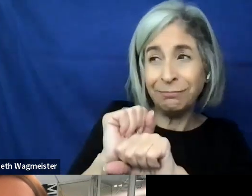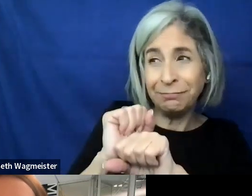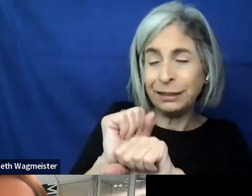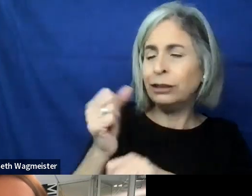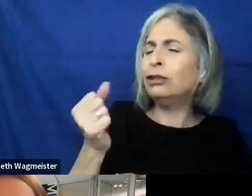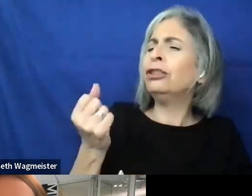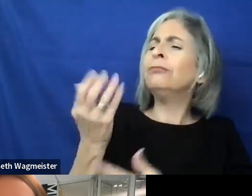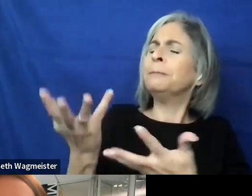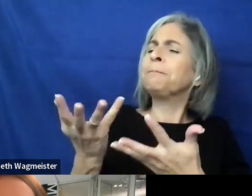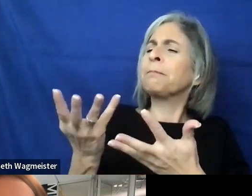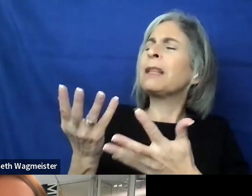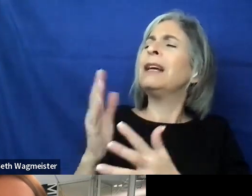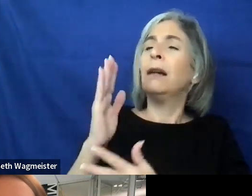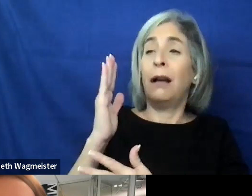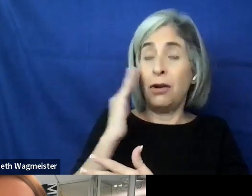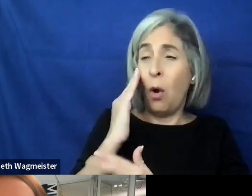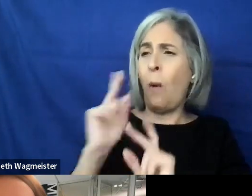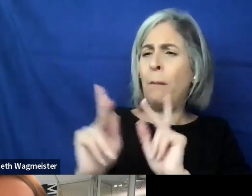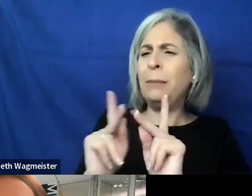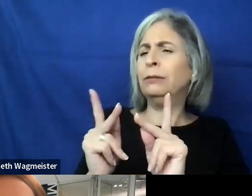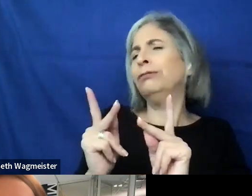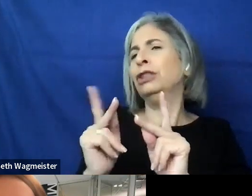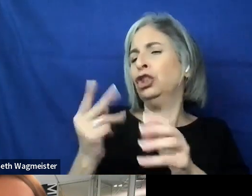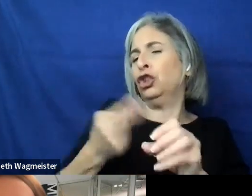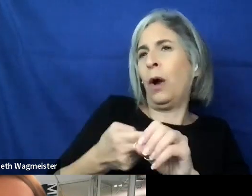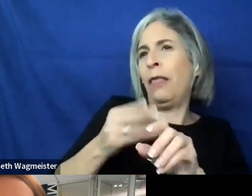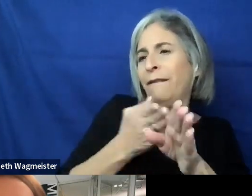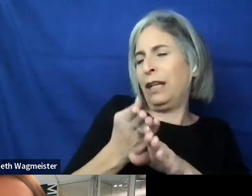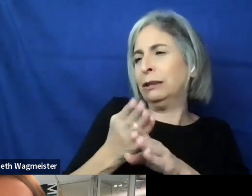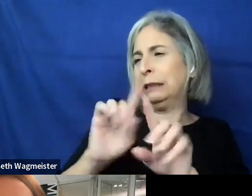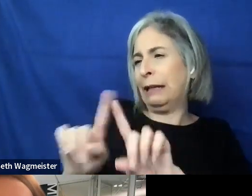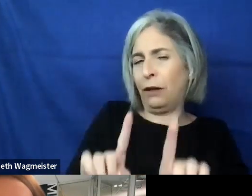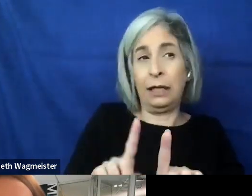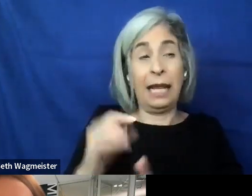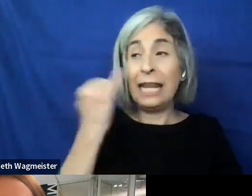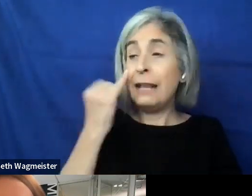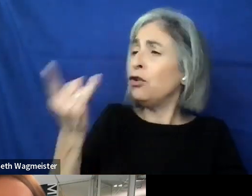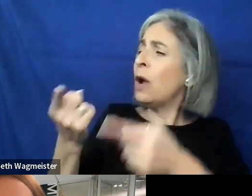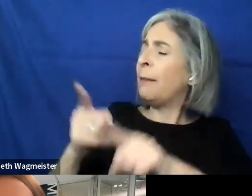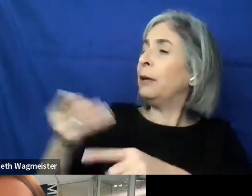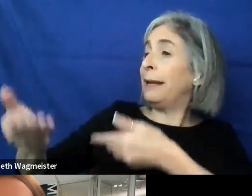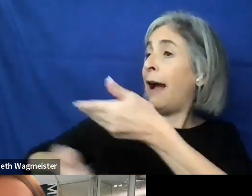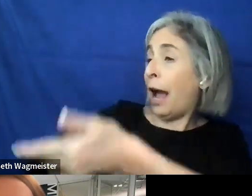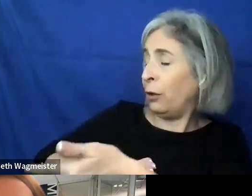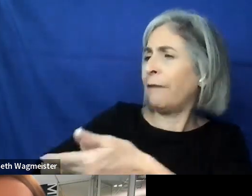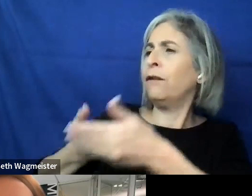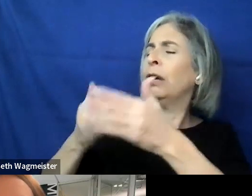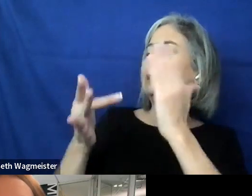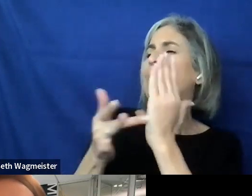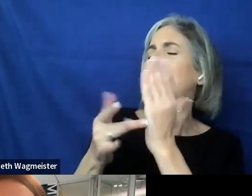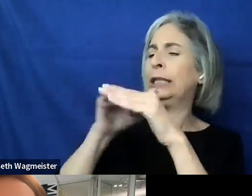I know people come in different ways, but what are the sorts of things, if you were hiring for someone for a technical digital